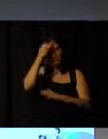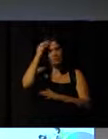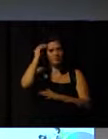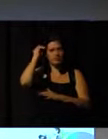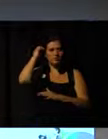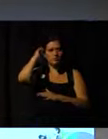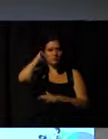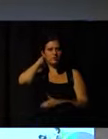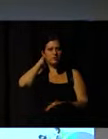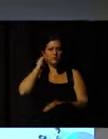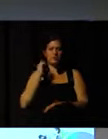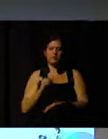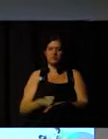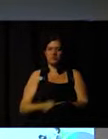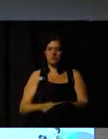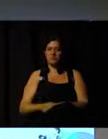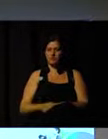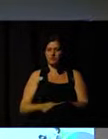to the answer?